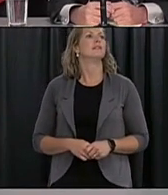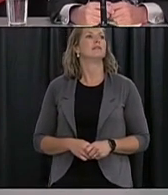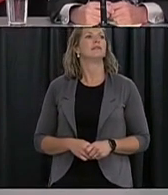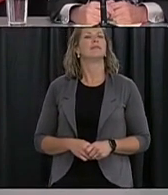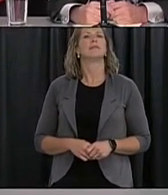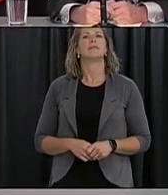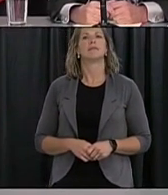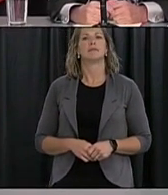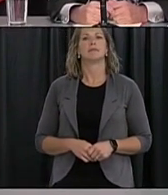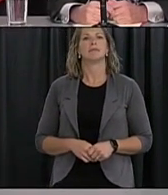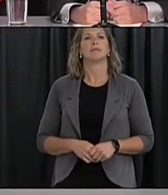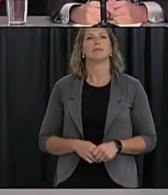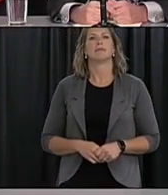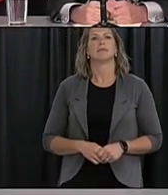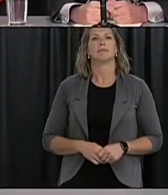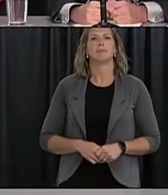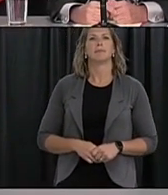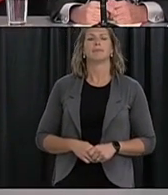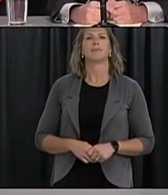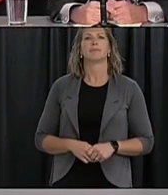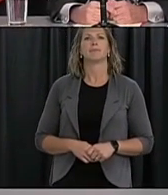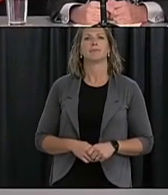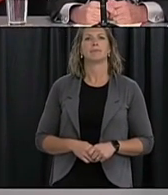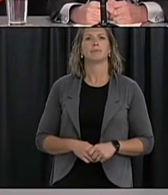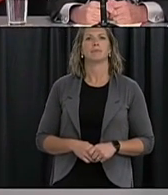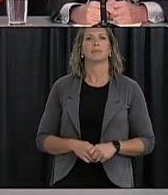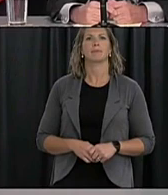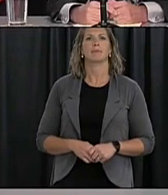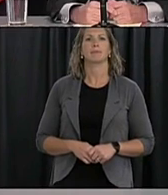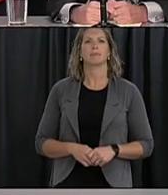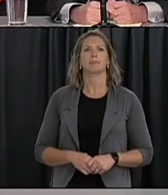Hi. The Labrador, of course, is very